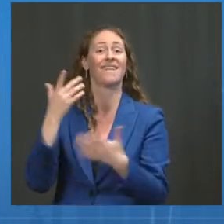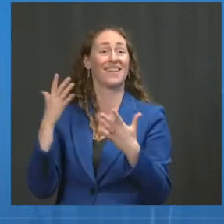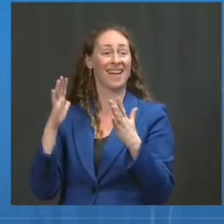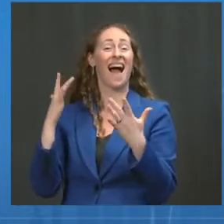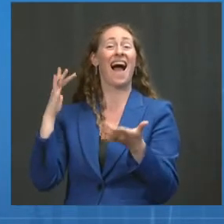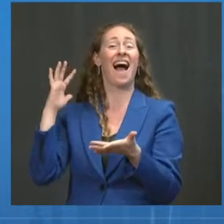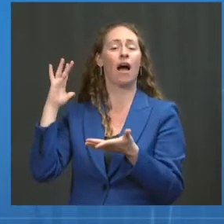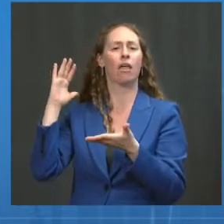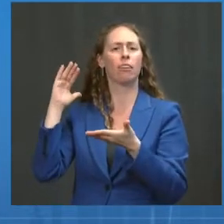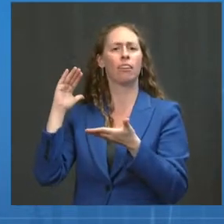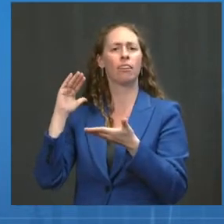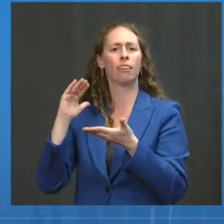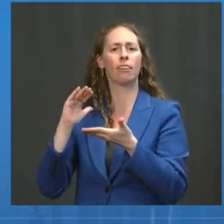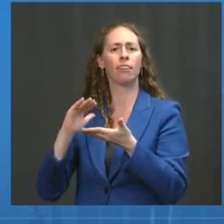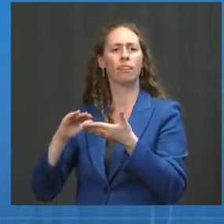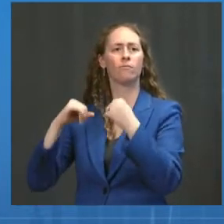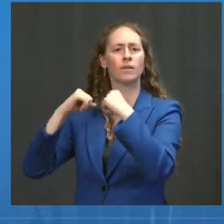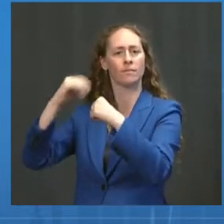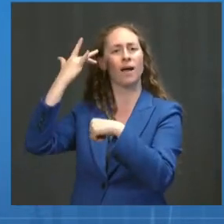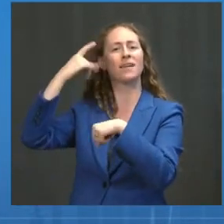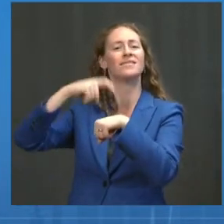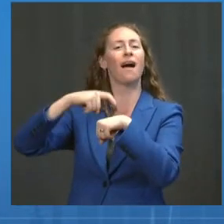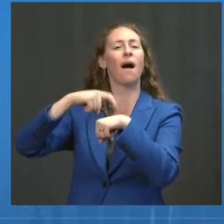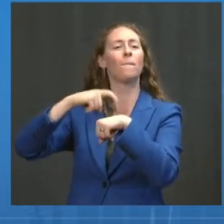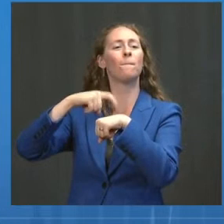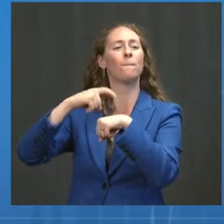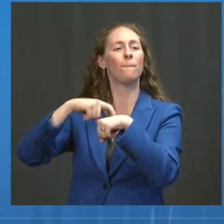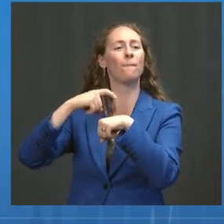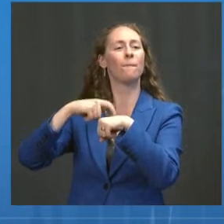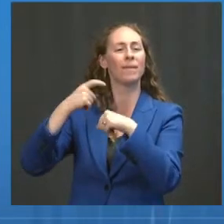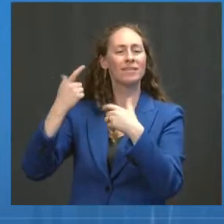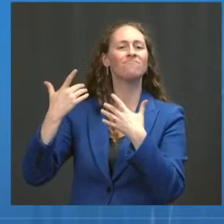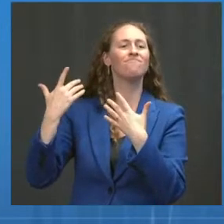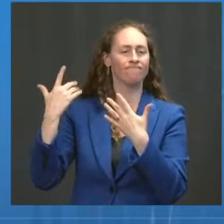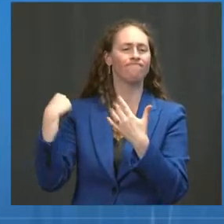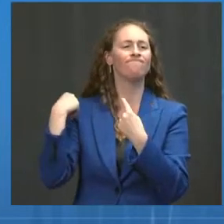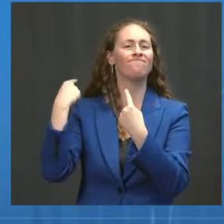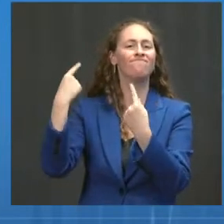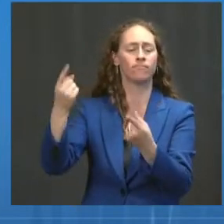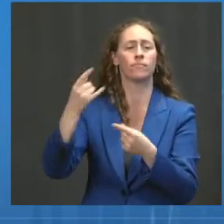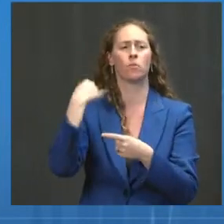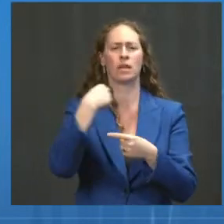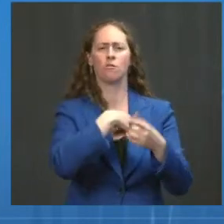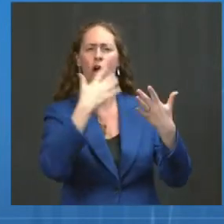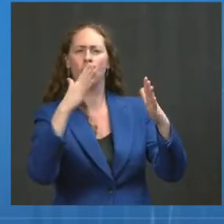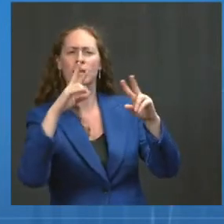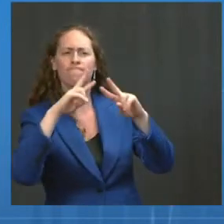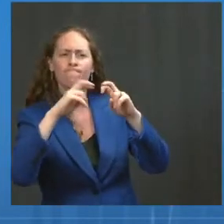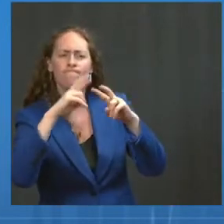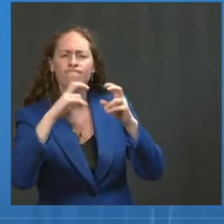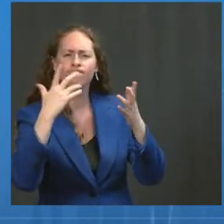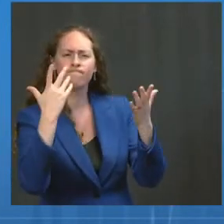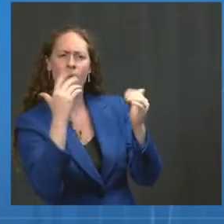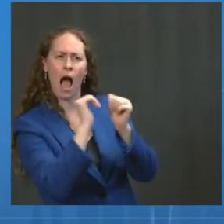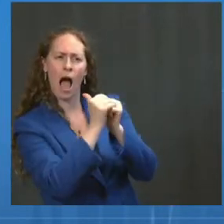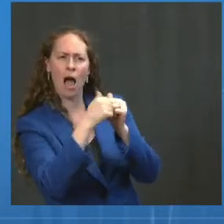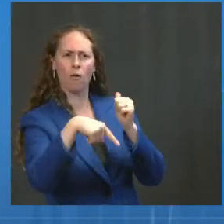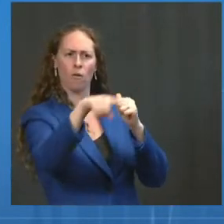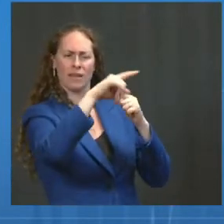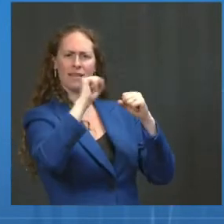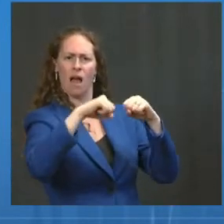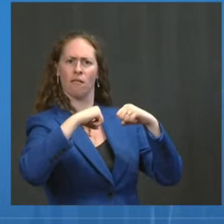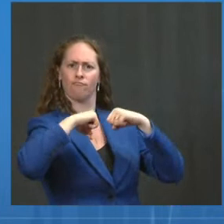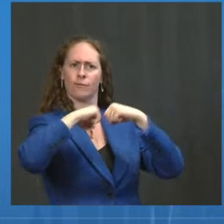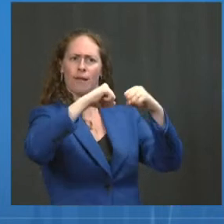closely from a number of cohorts in the United States and around the world to understand how long protection from the initial COVID